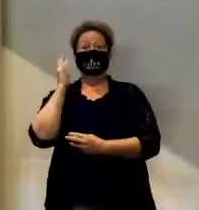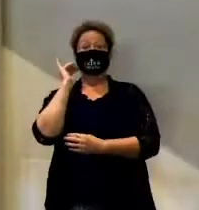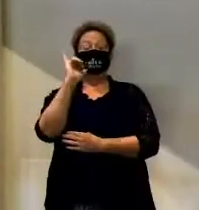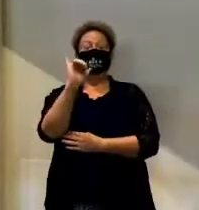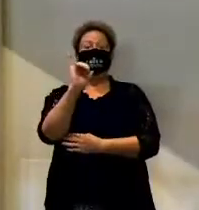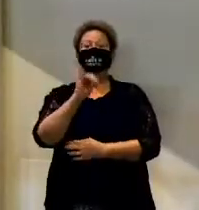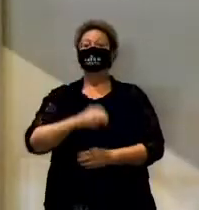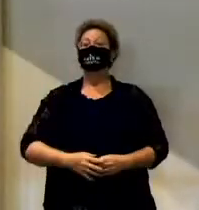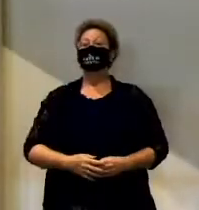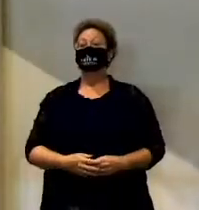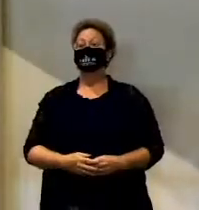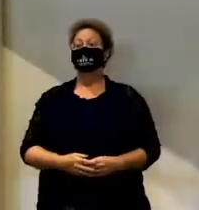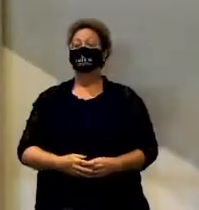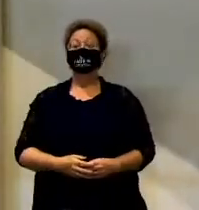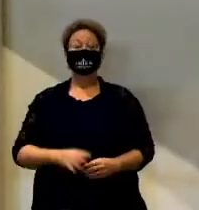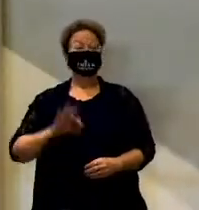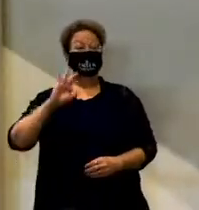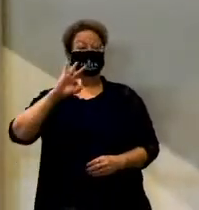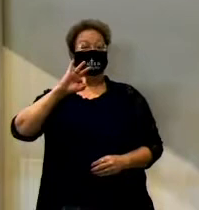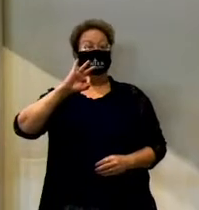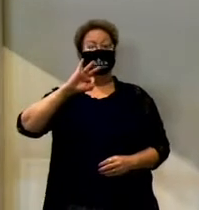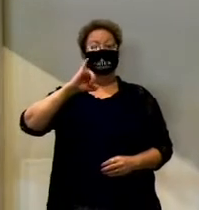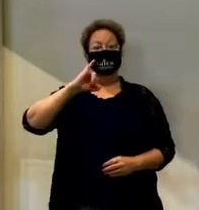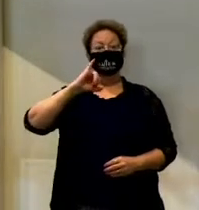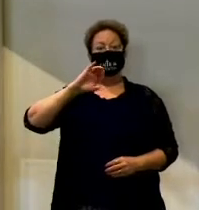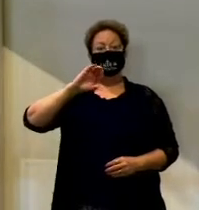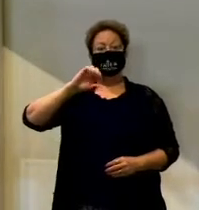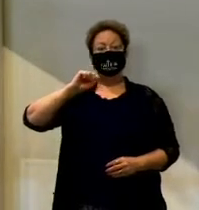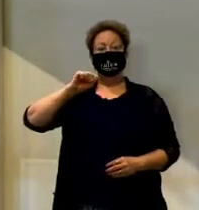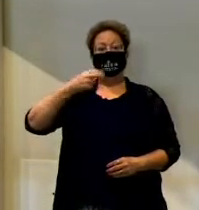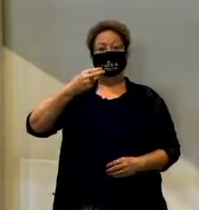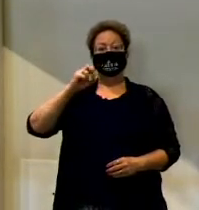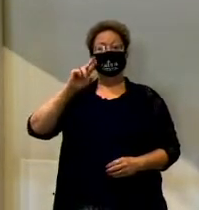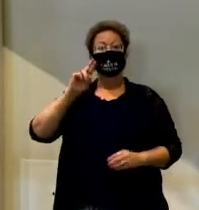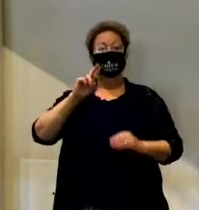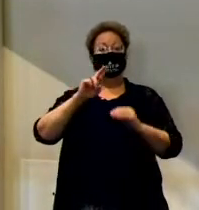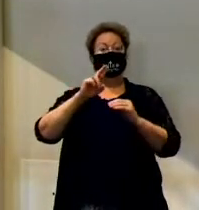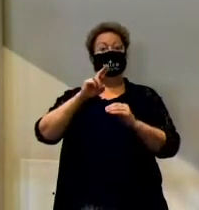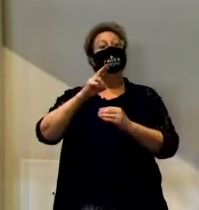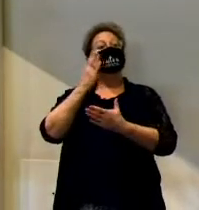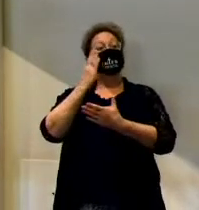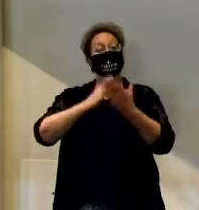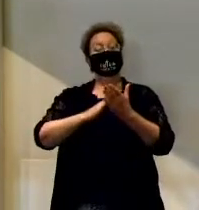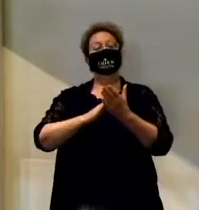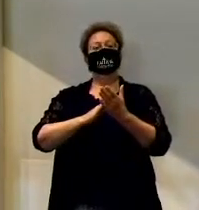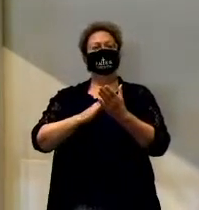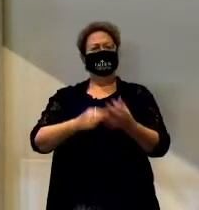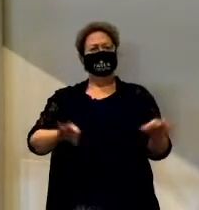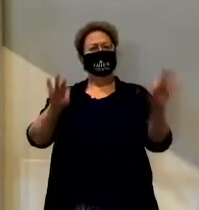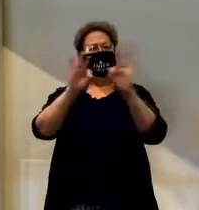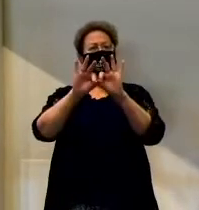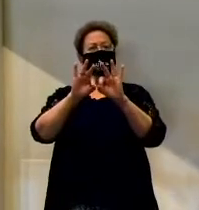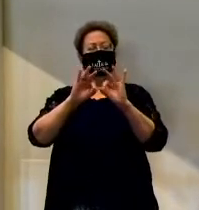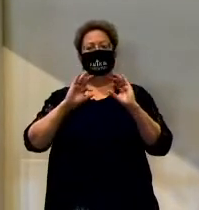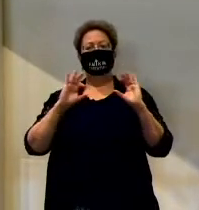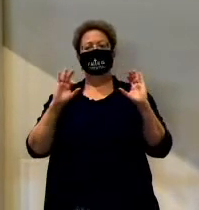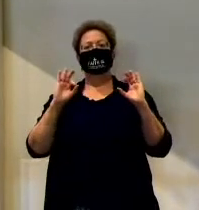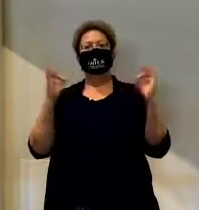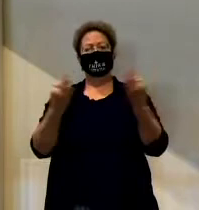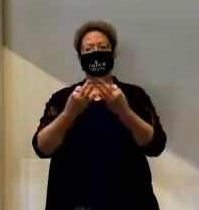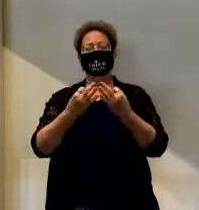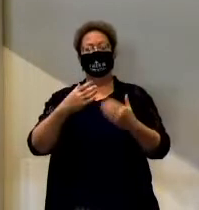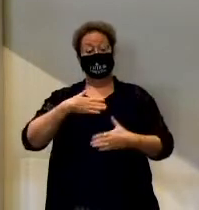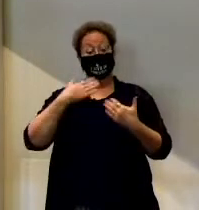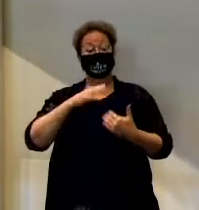Well, as you saw with the Fisher boys and the children's message, adoption has played a very important role in their lives, and all I can say is I'm glad Matt is